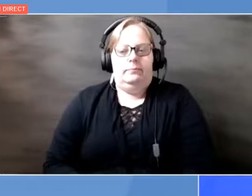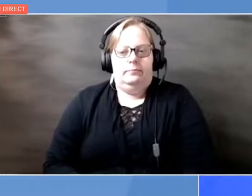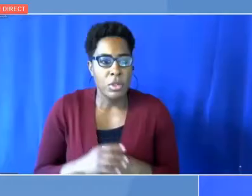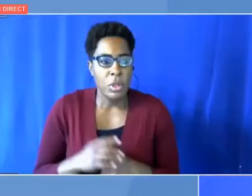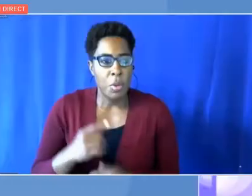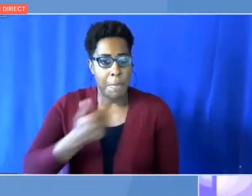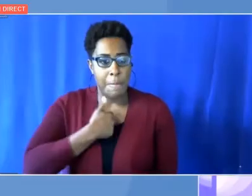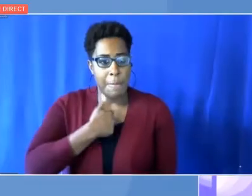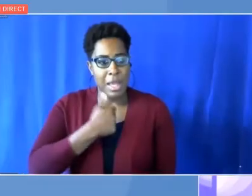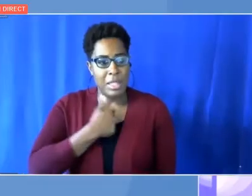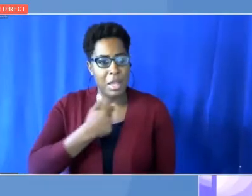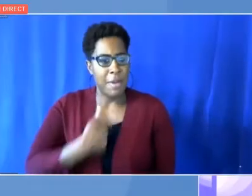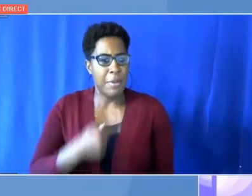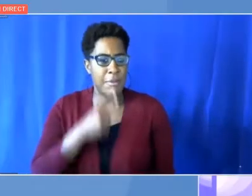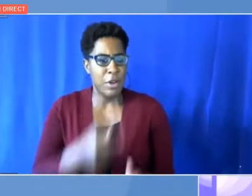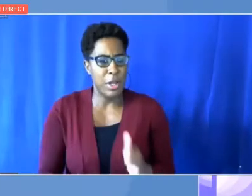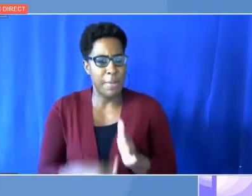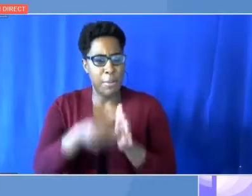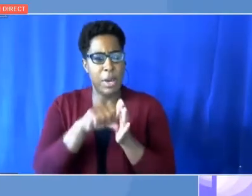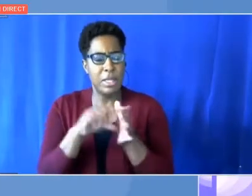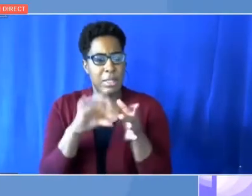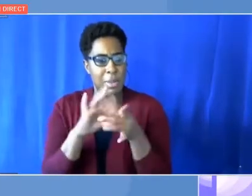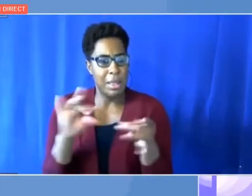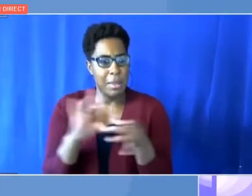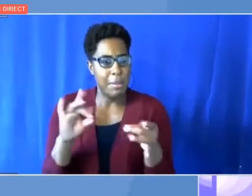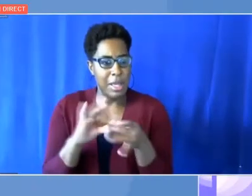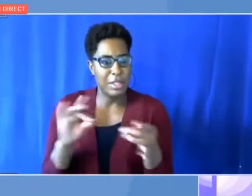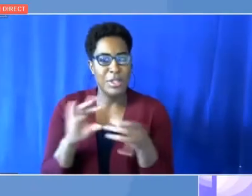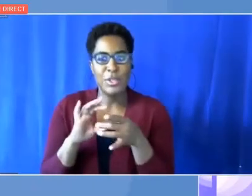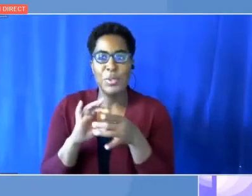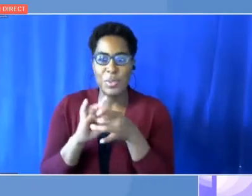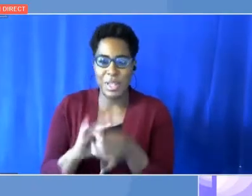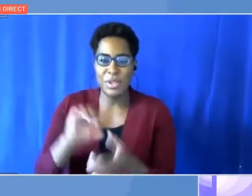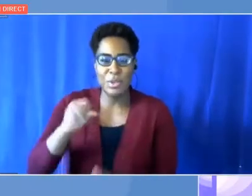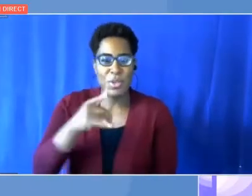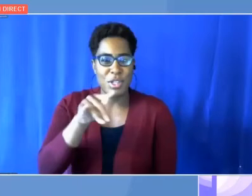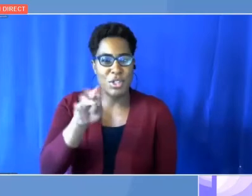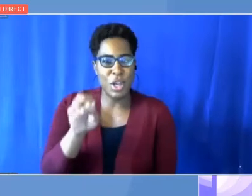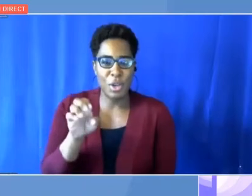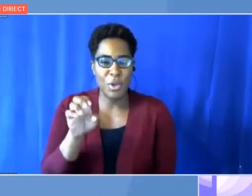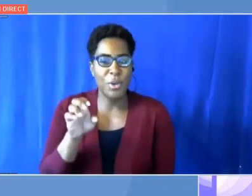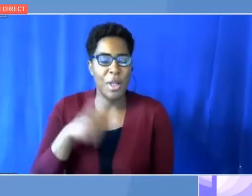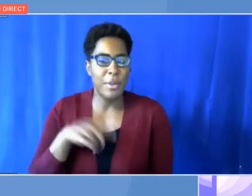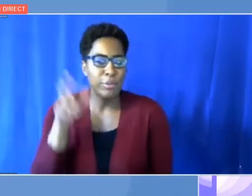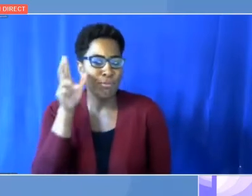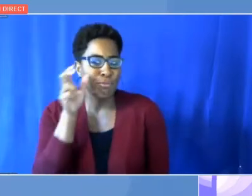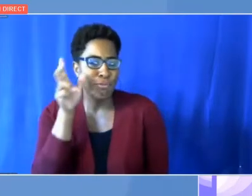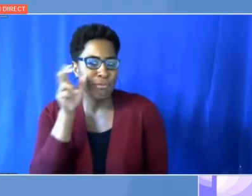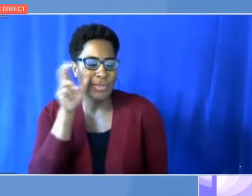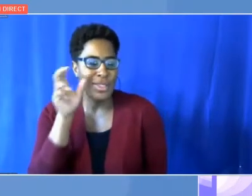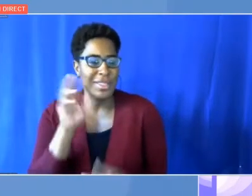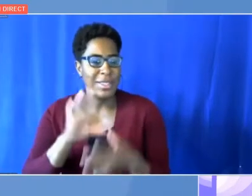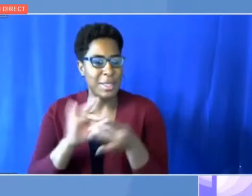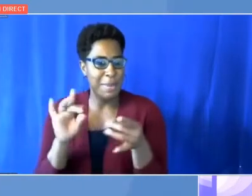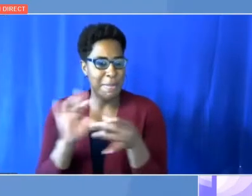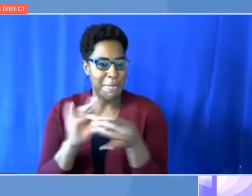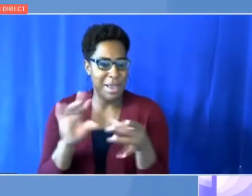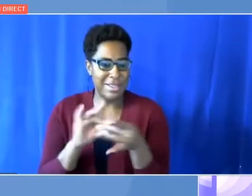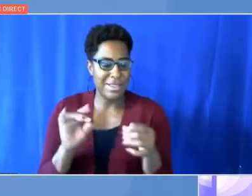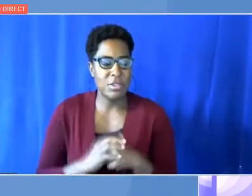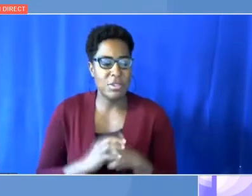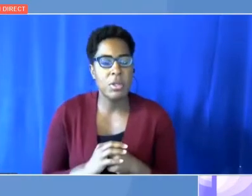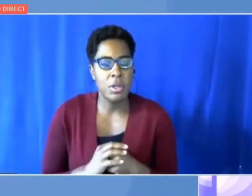impressed by the message on the shuttle. I'll just make this. So,